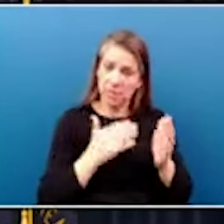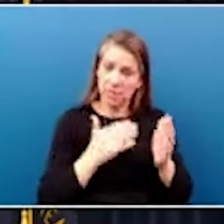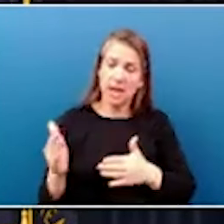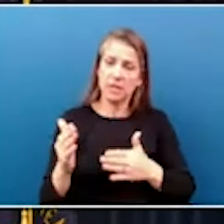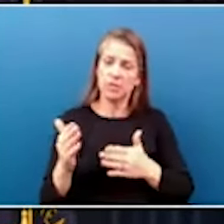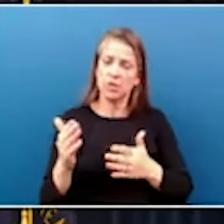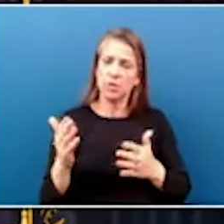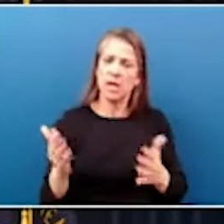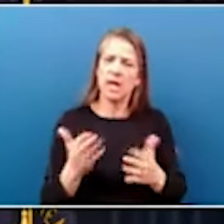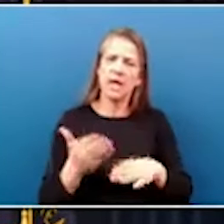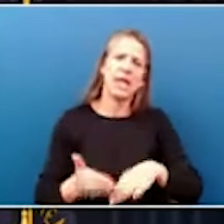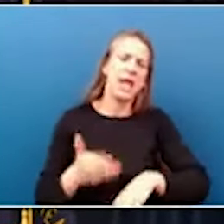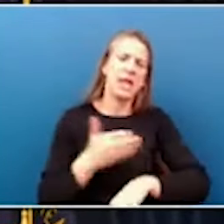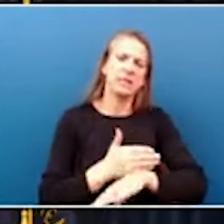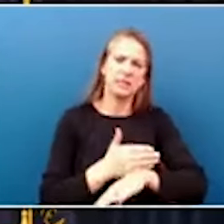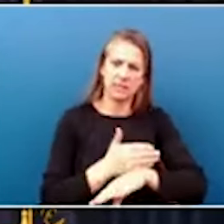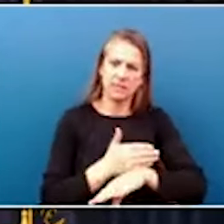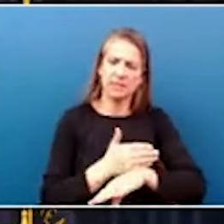incidents.